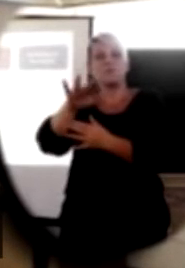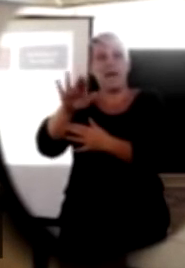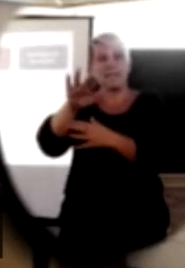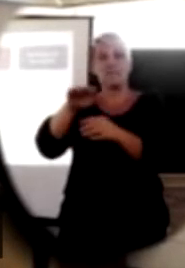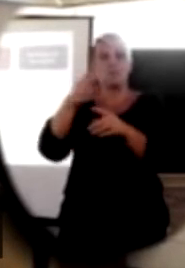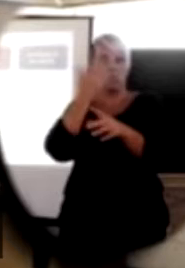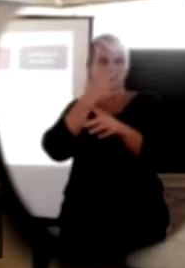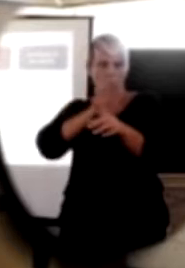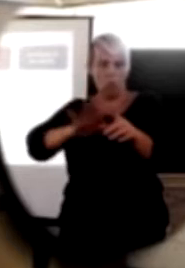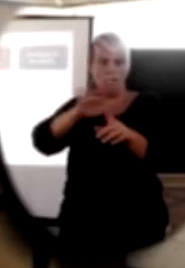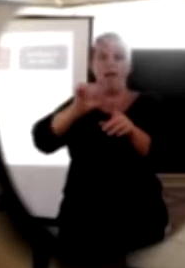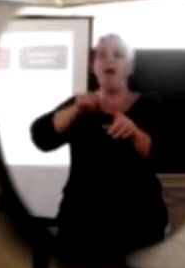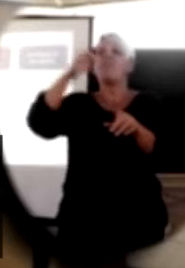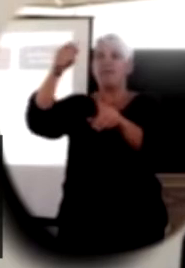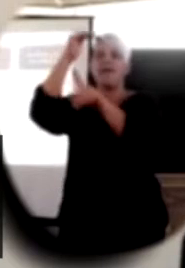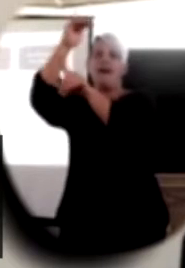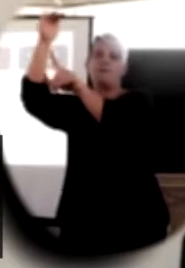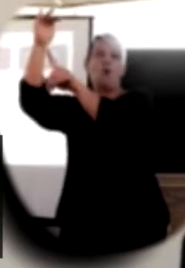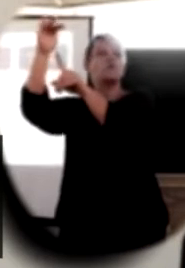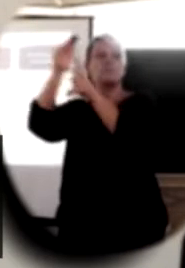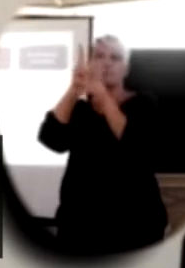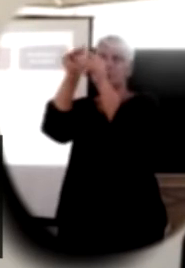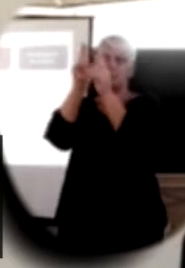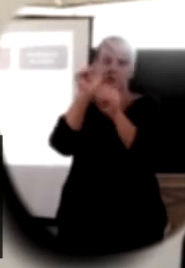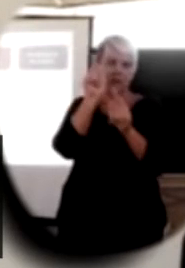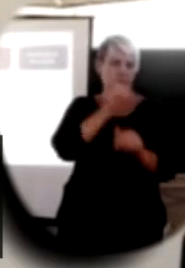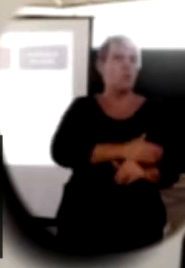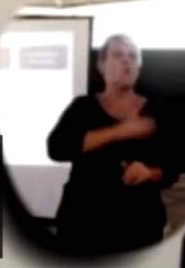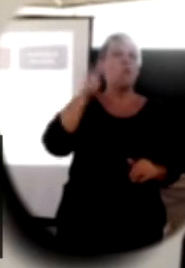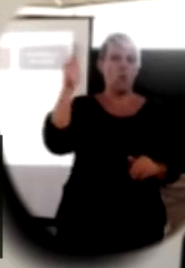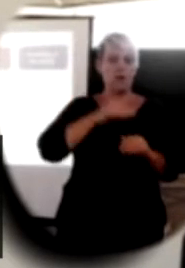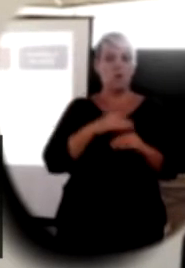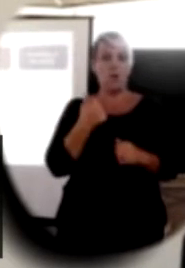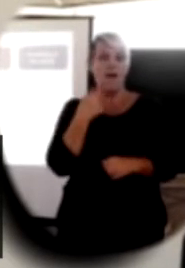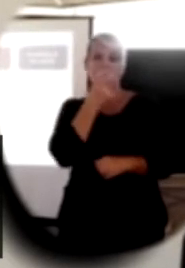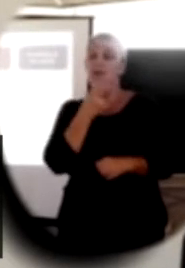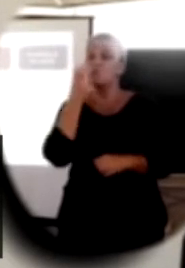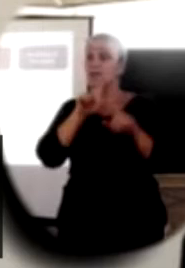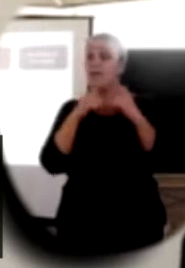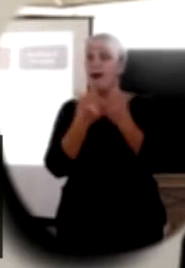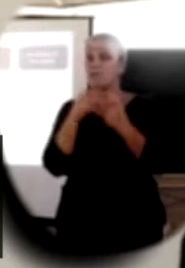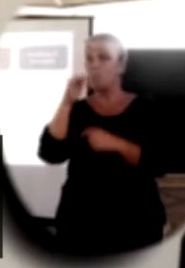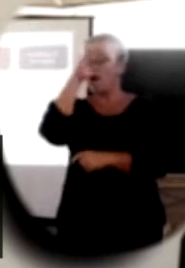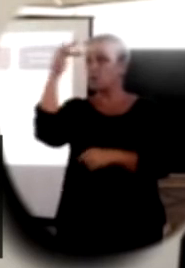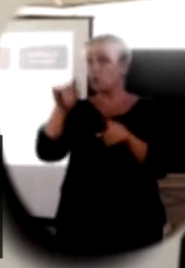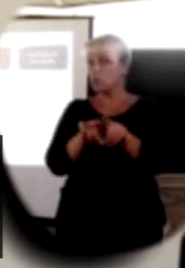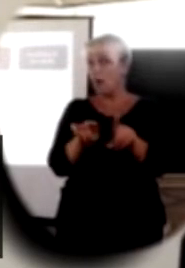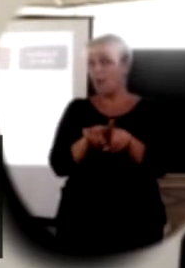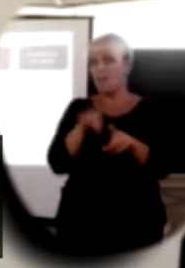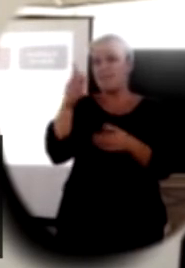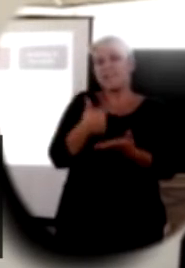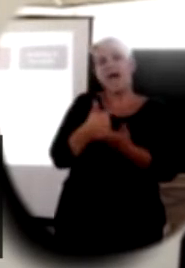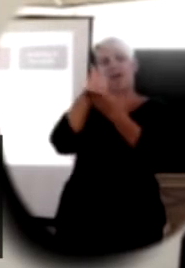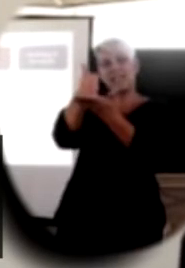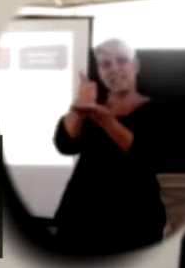adulthood. We run some live reading classes. We for adults. That's an advocacy